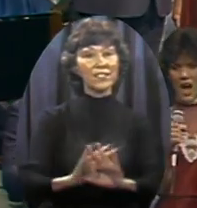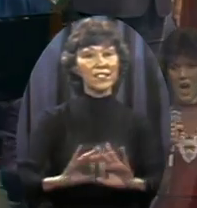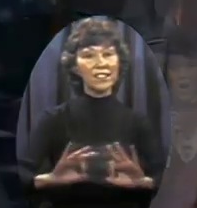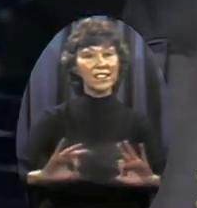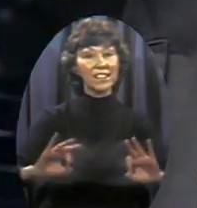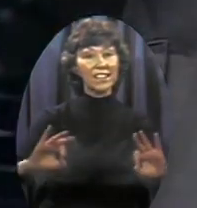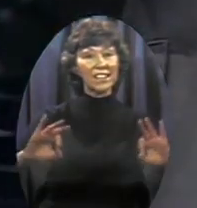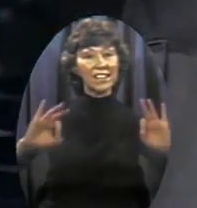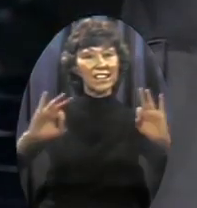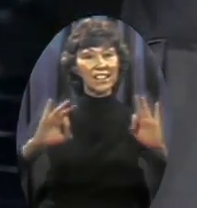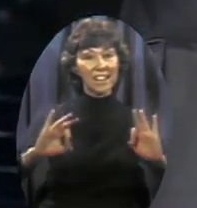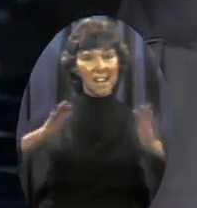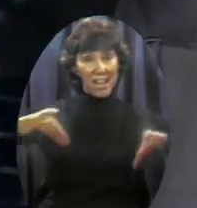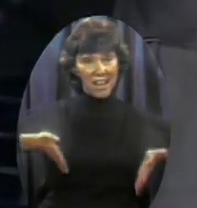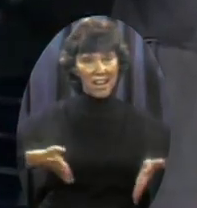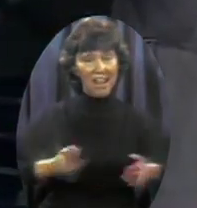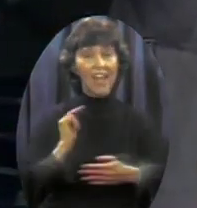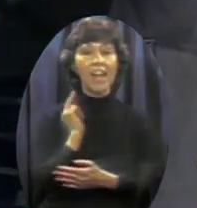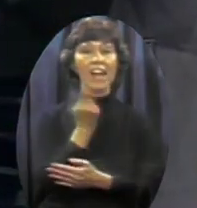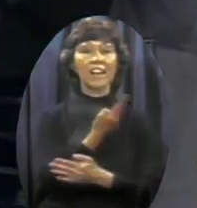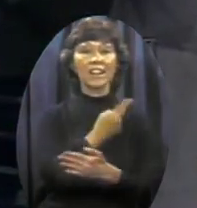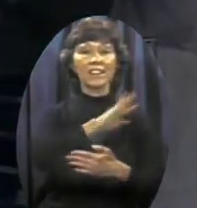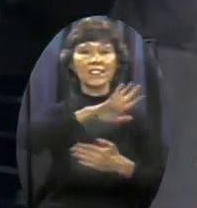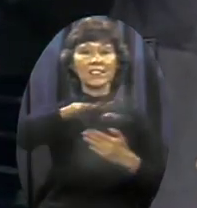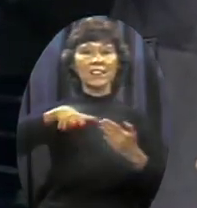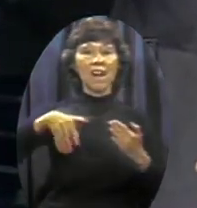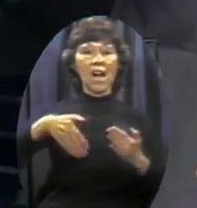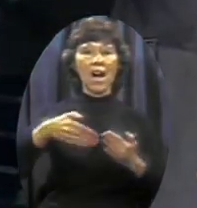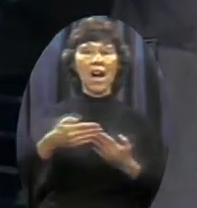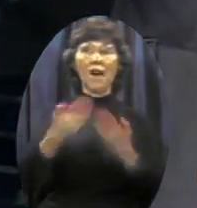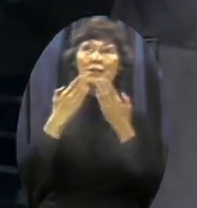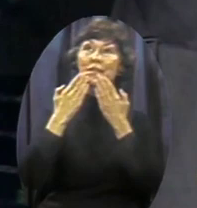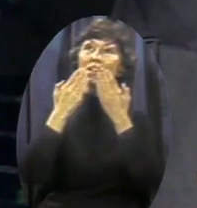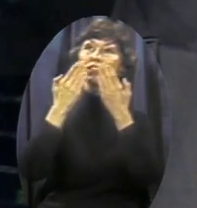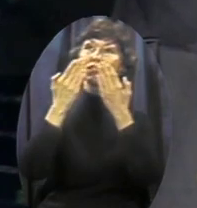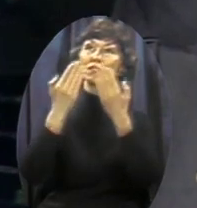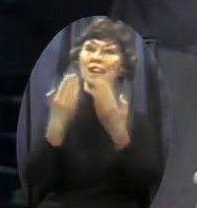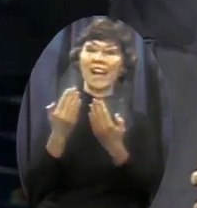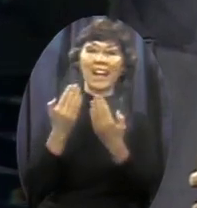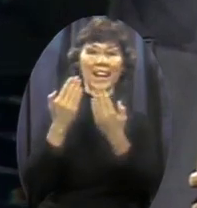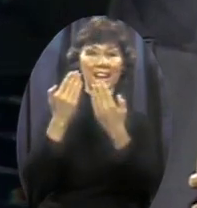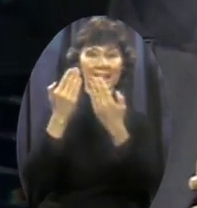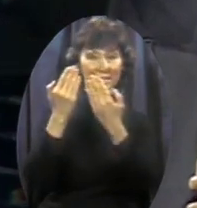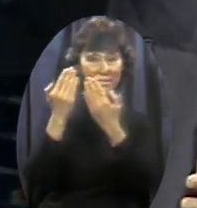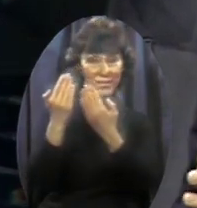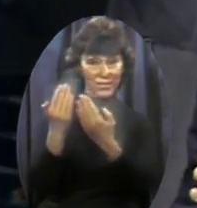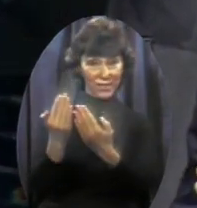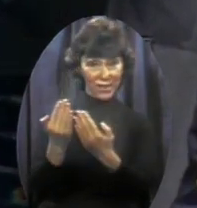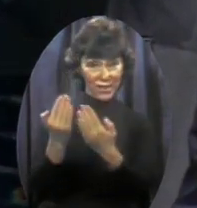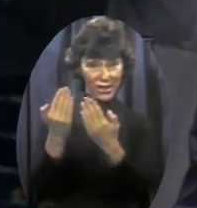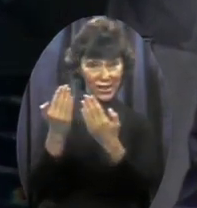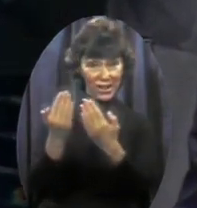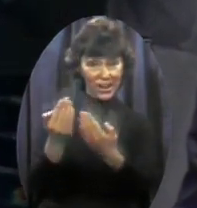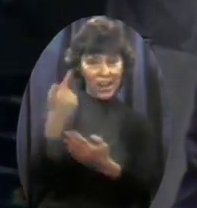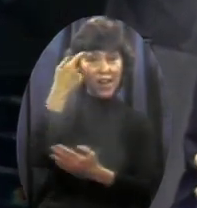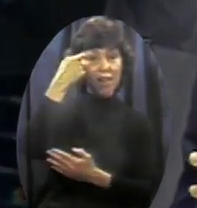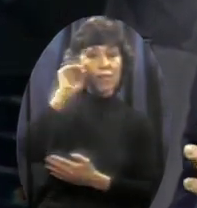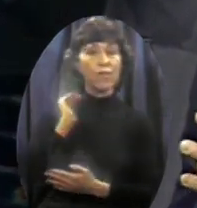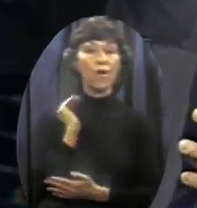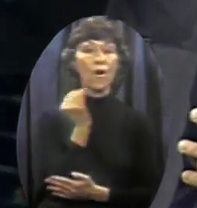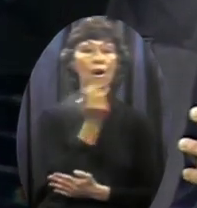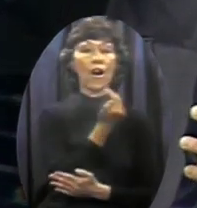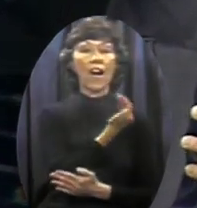Let us all be grateful for our